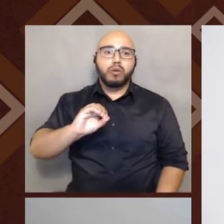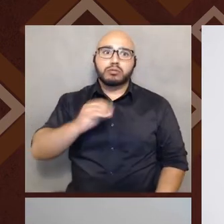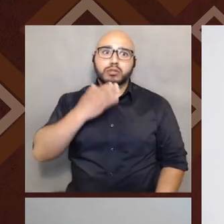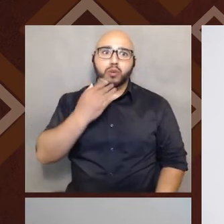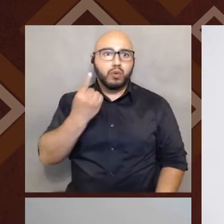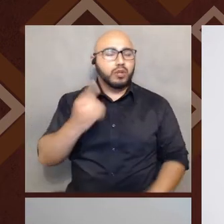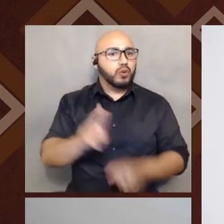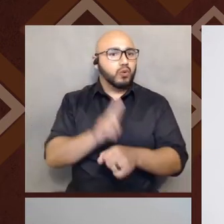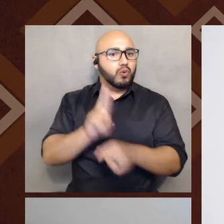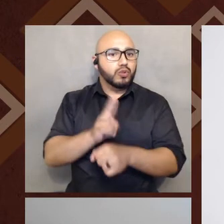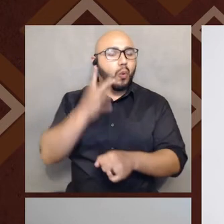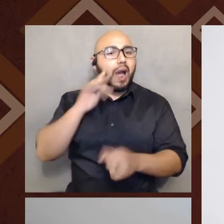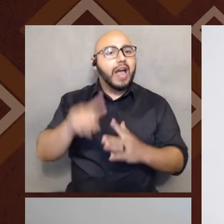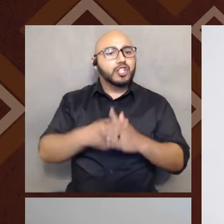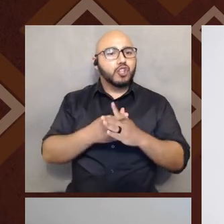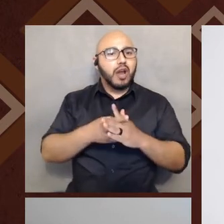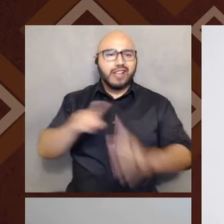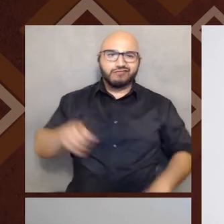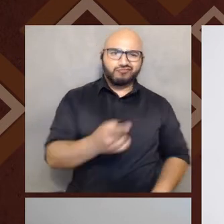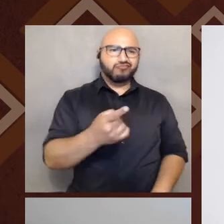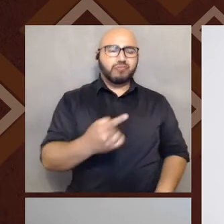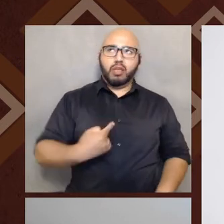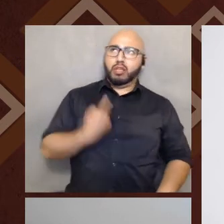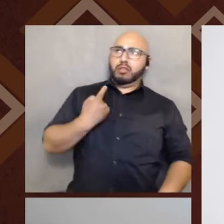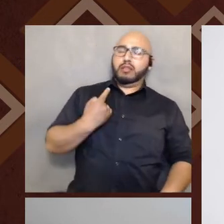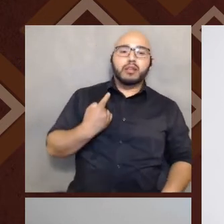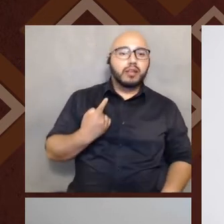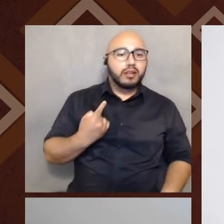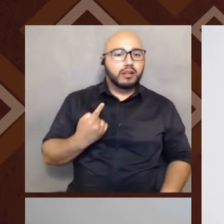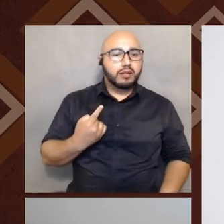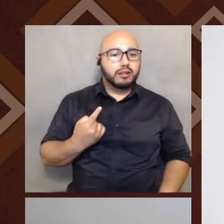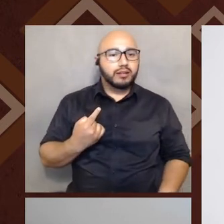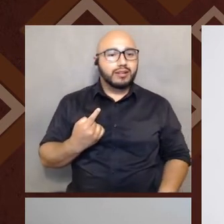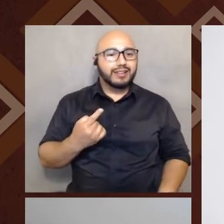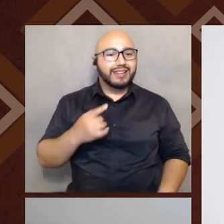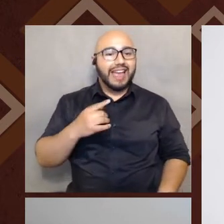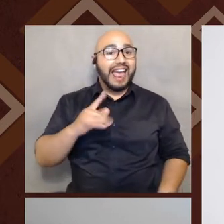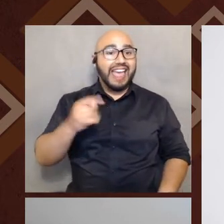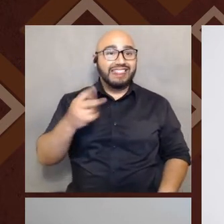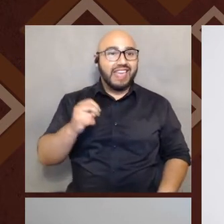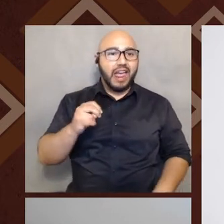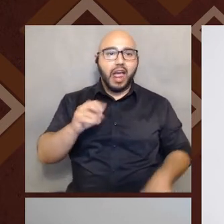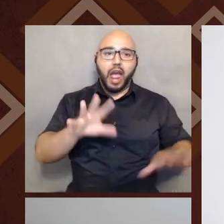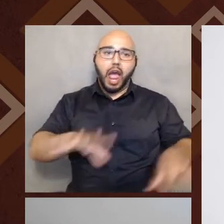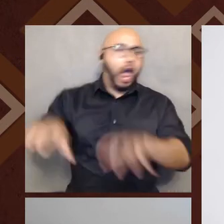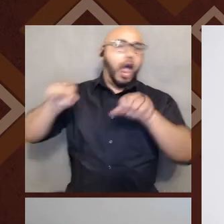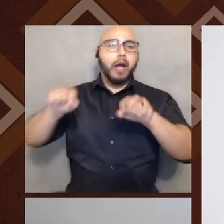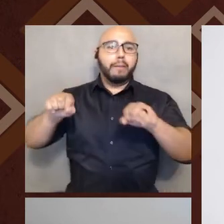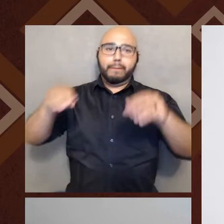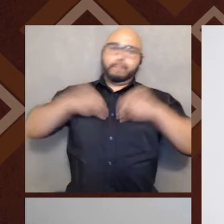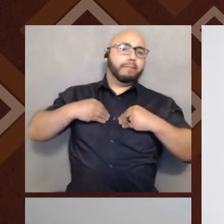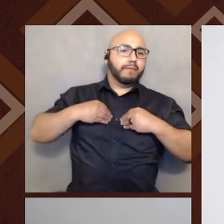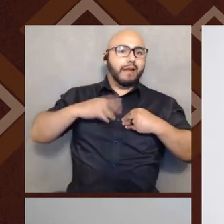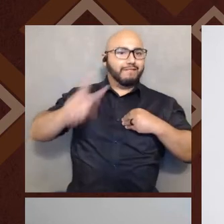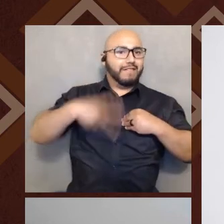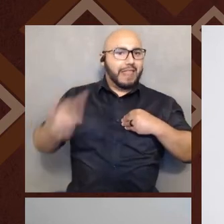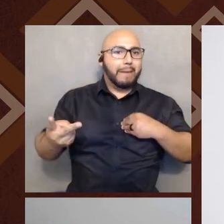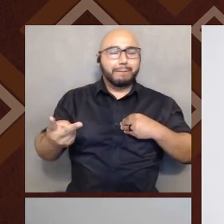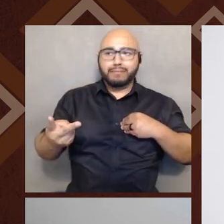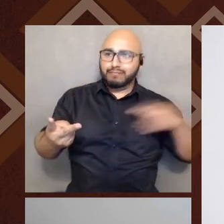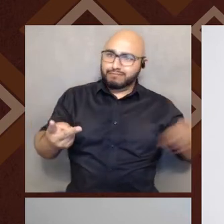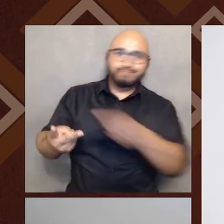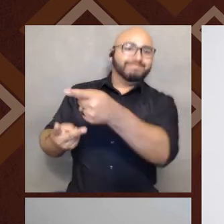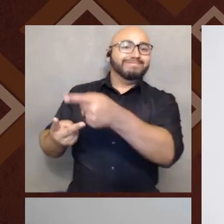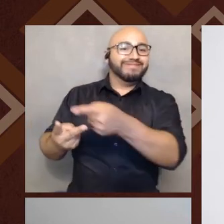seems like it starts off as an insult. The, the insult is like flipped by the youth in the sixties who want to,